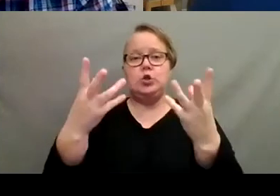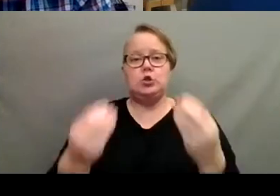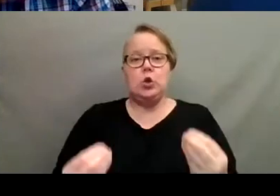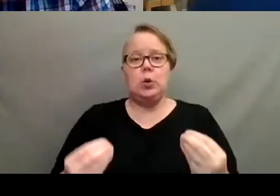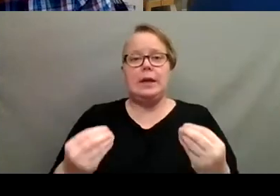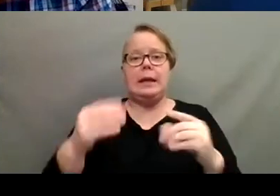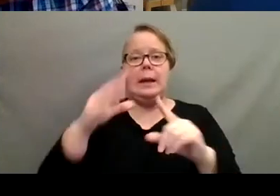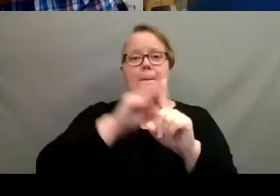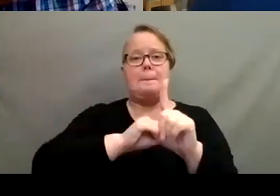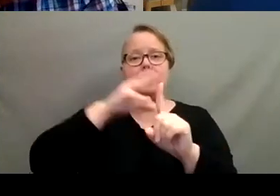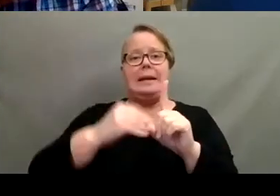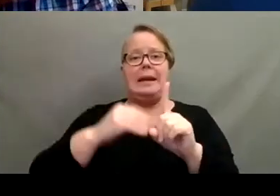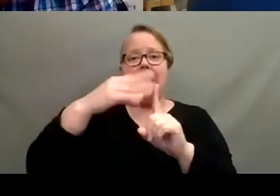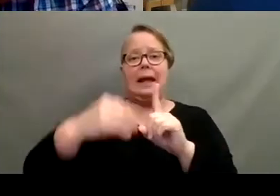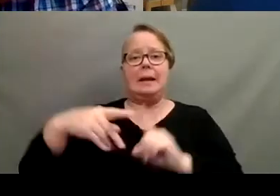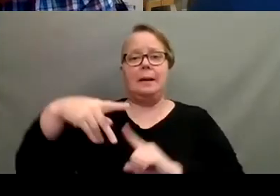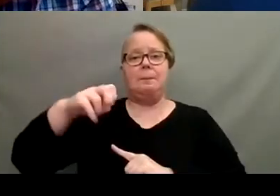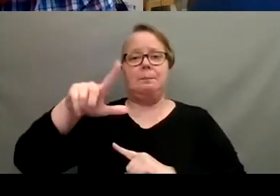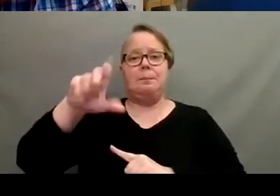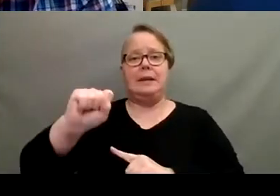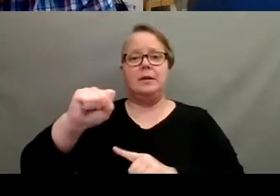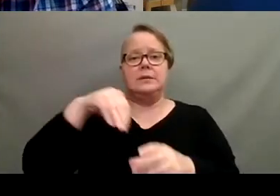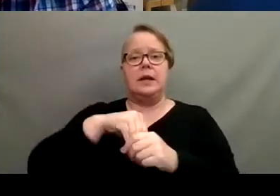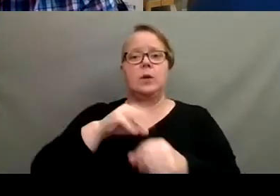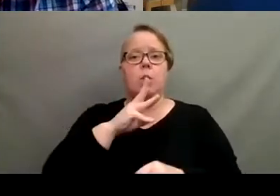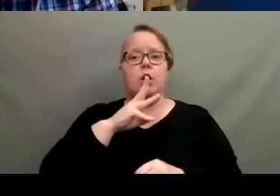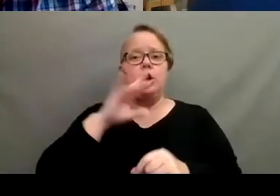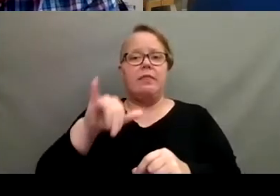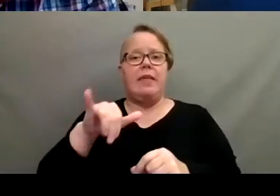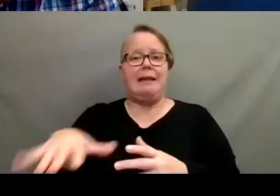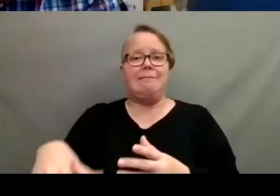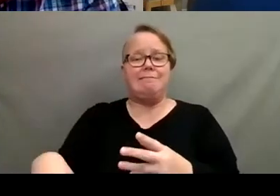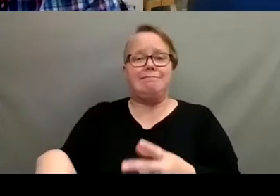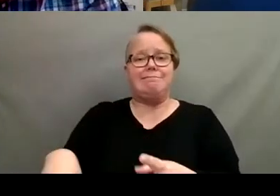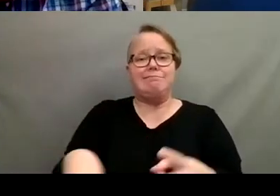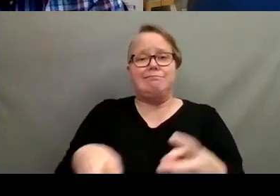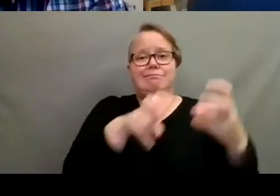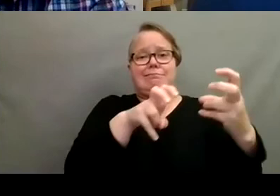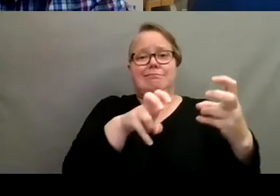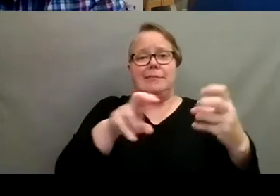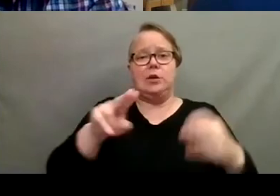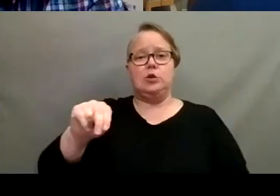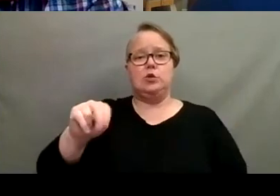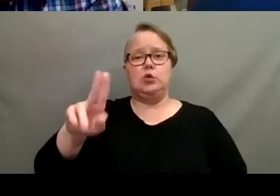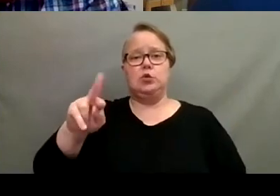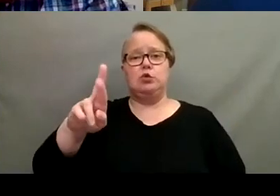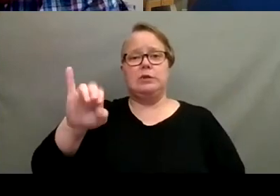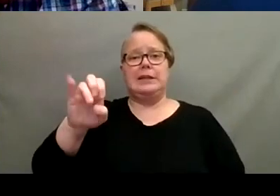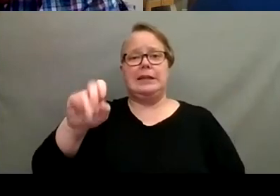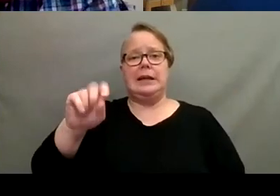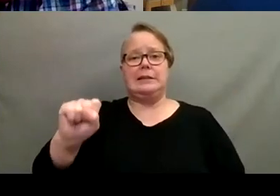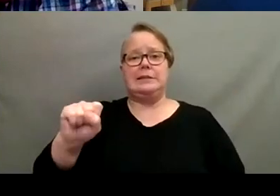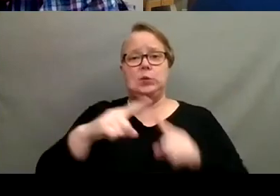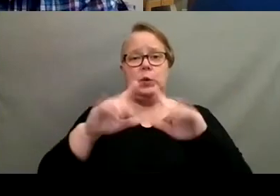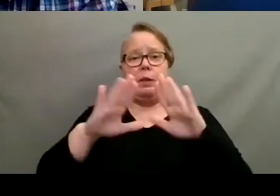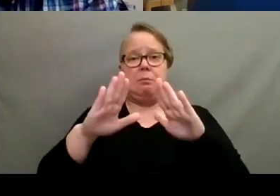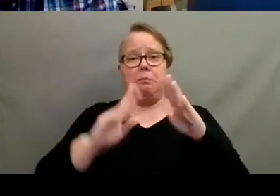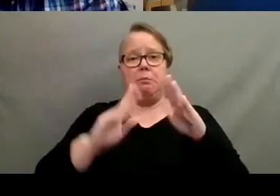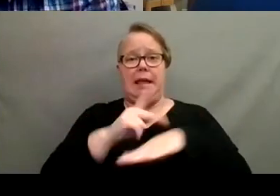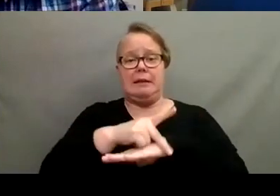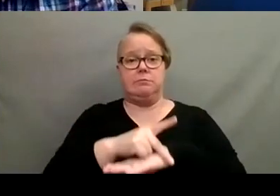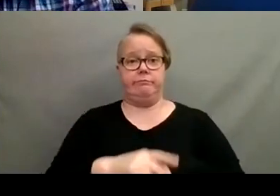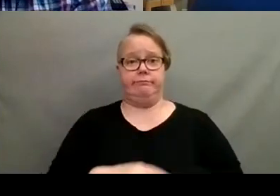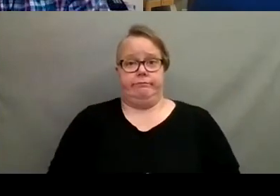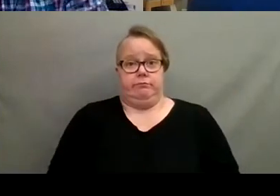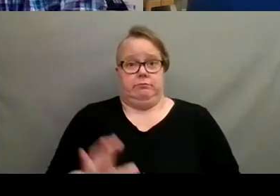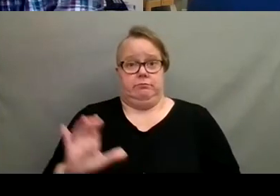water. Uh, does that do anything as far as adding nutrients or anything for the plants? Man, I have no idea. To be honest, I